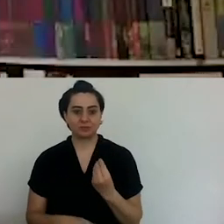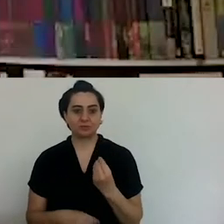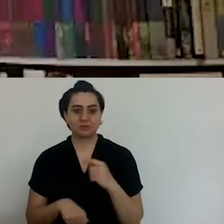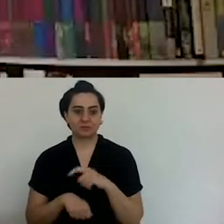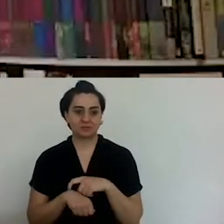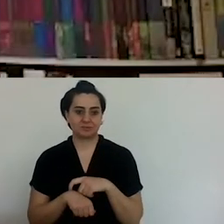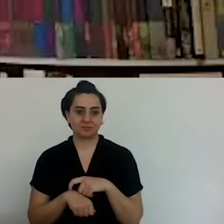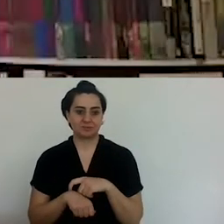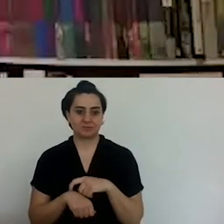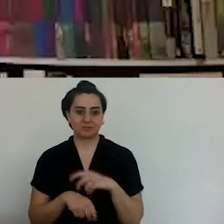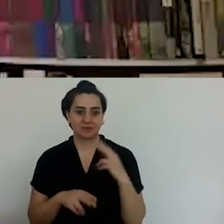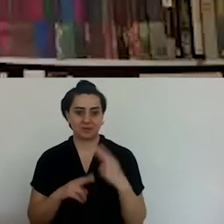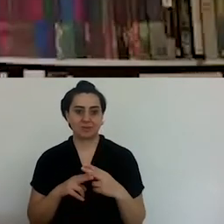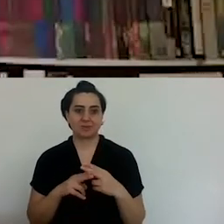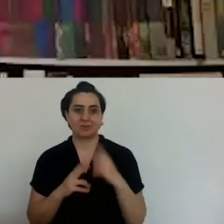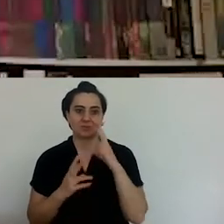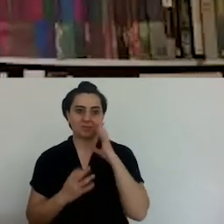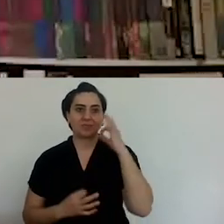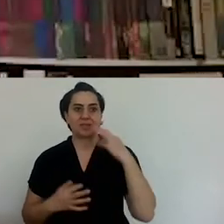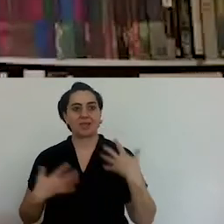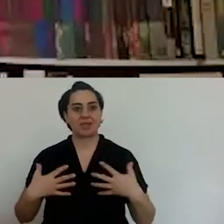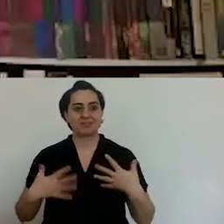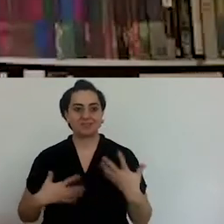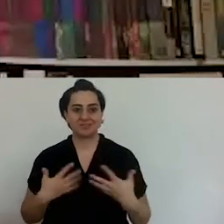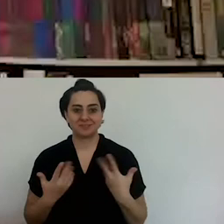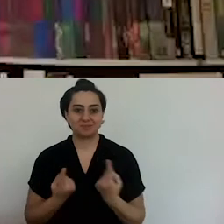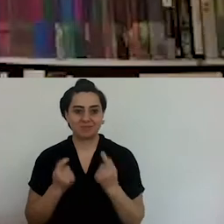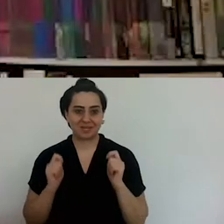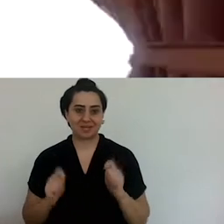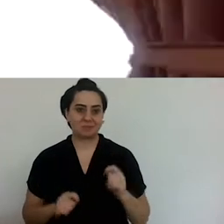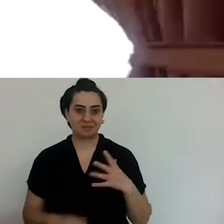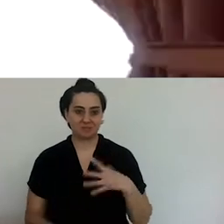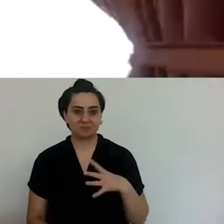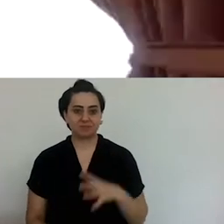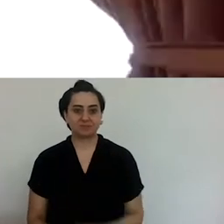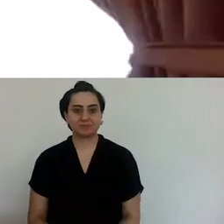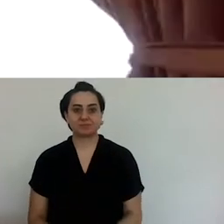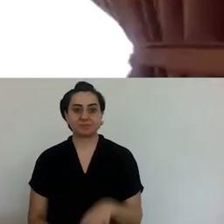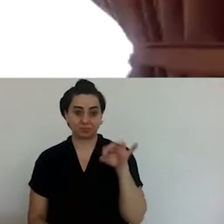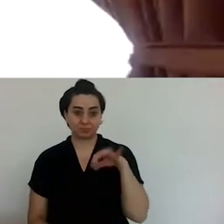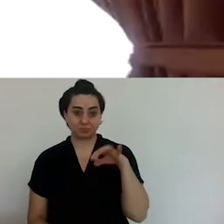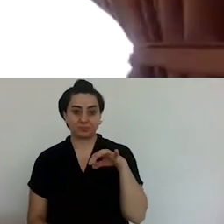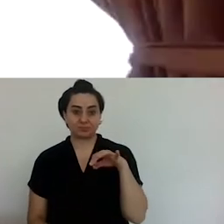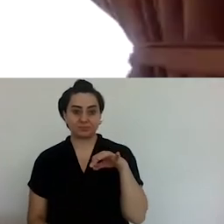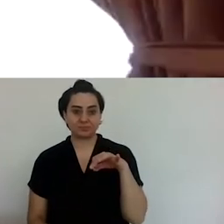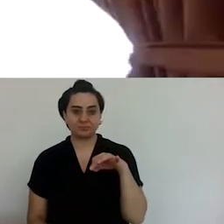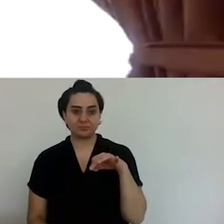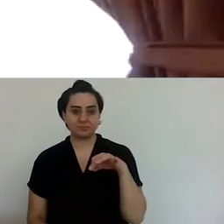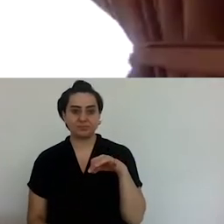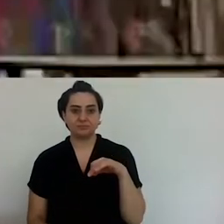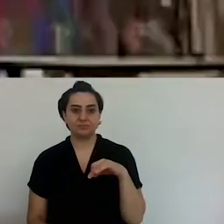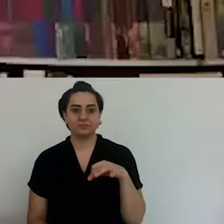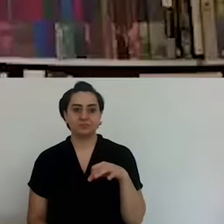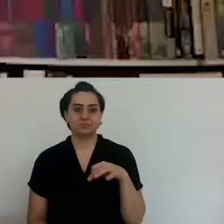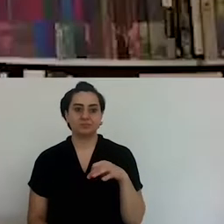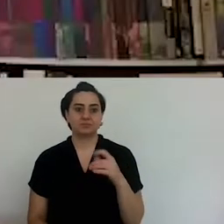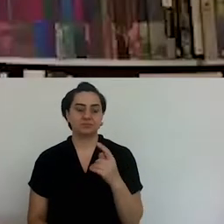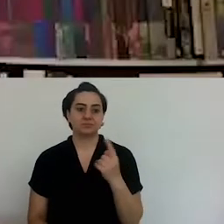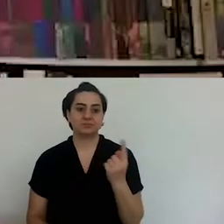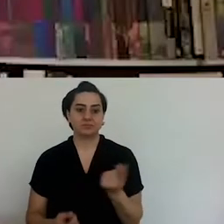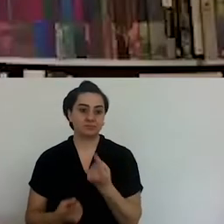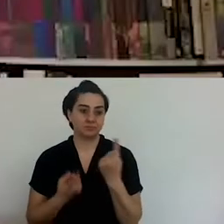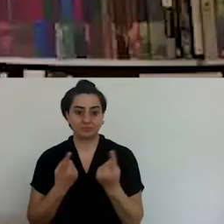including such conferences. This is very exciting, as always. In fact, we're going through very interesting